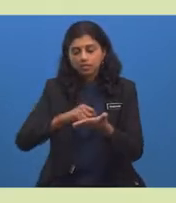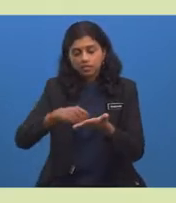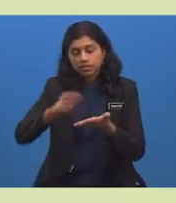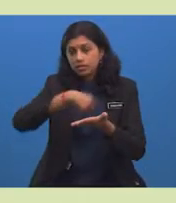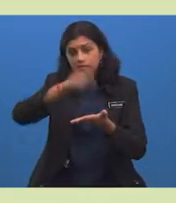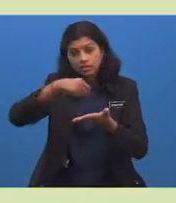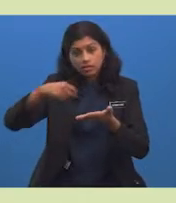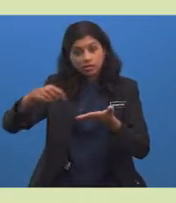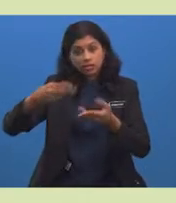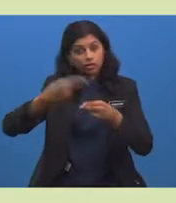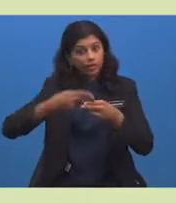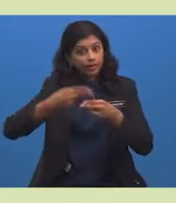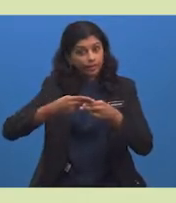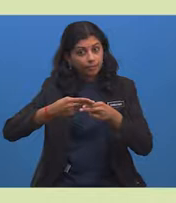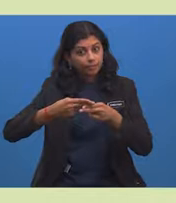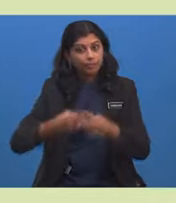10.